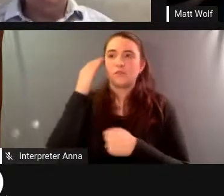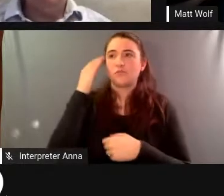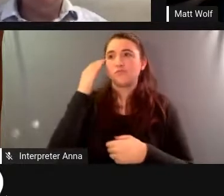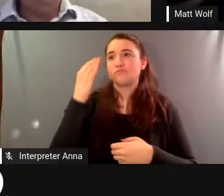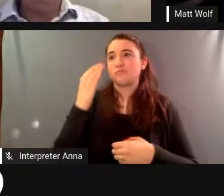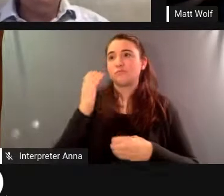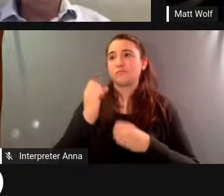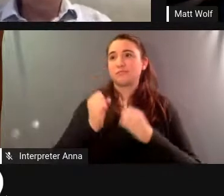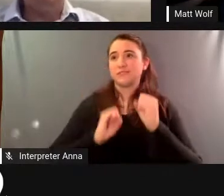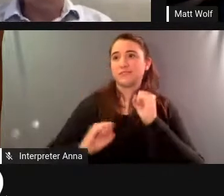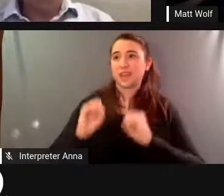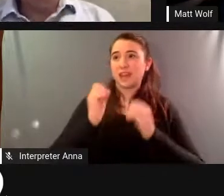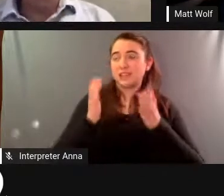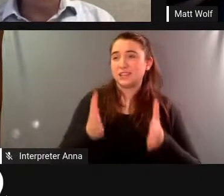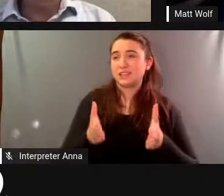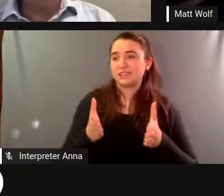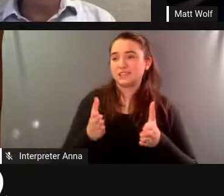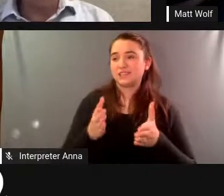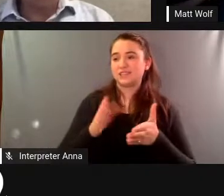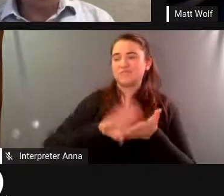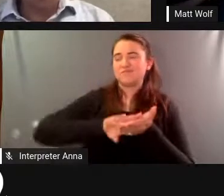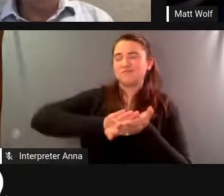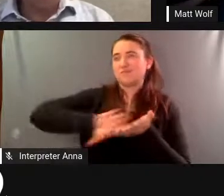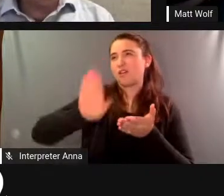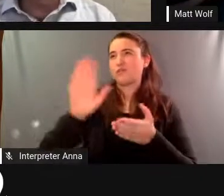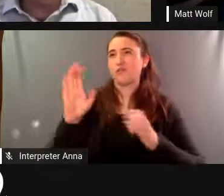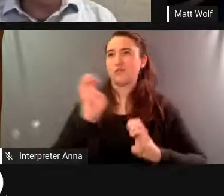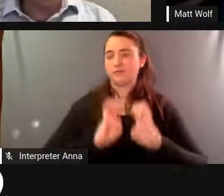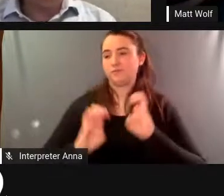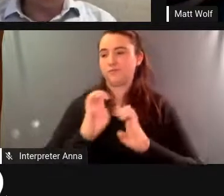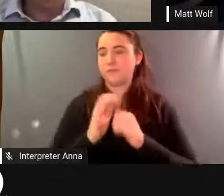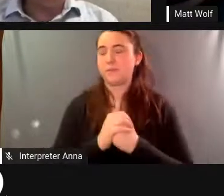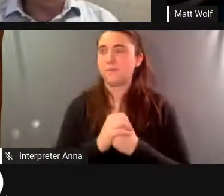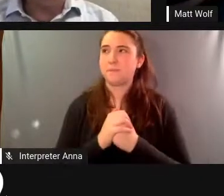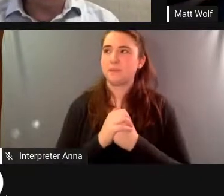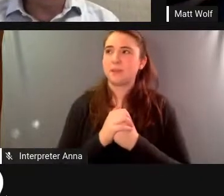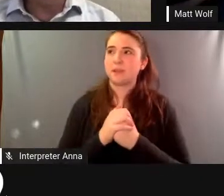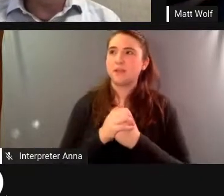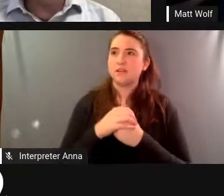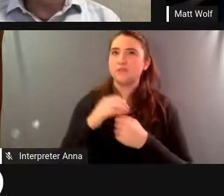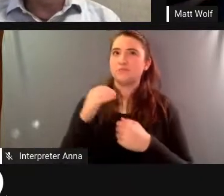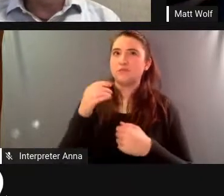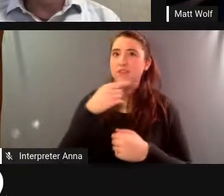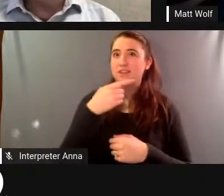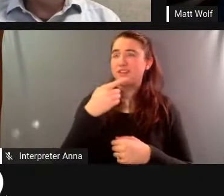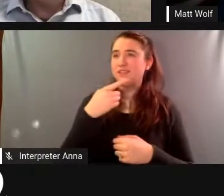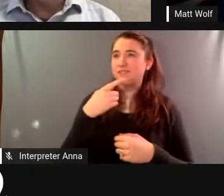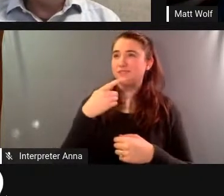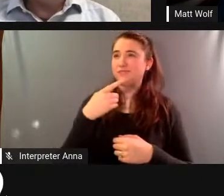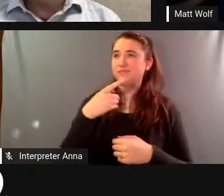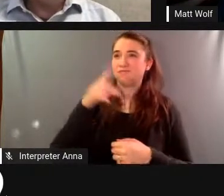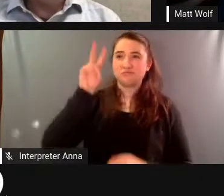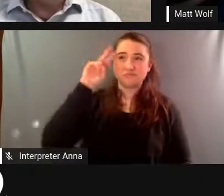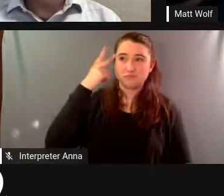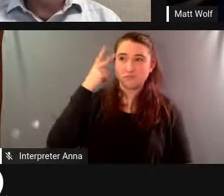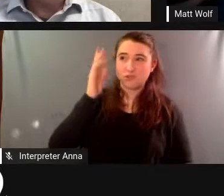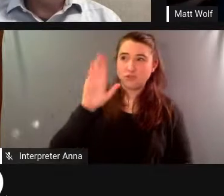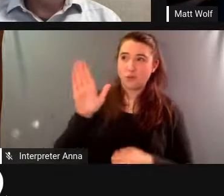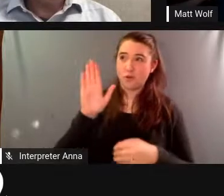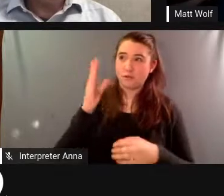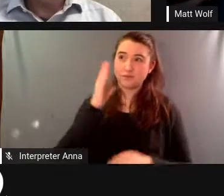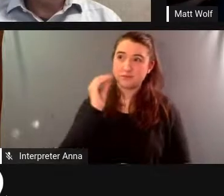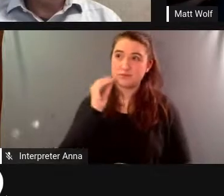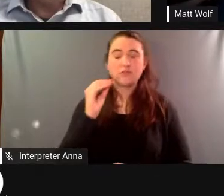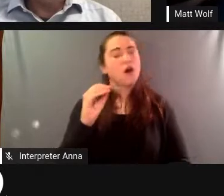what what did they sort of i mean did they get something wrong about what what you were trying to accomplish well i don't think the scientific community was